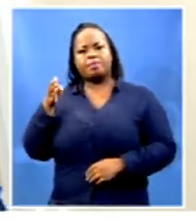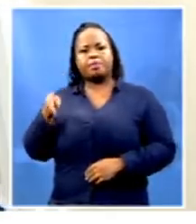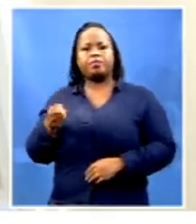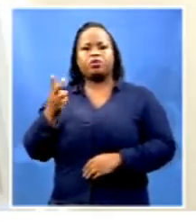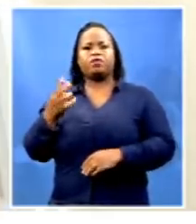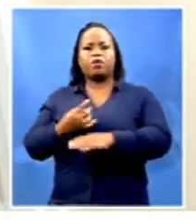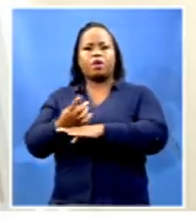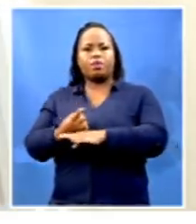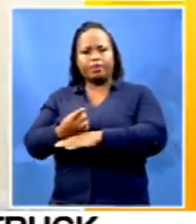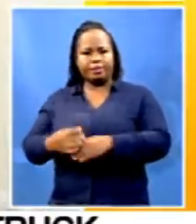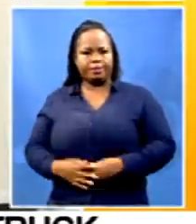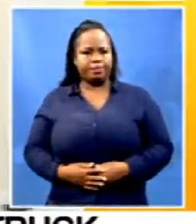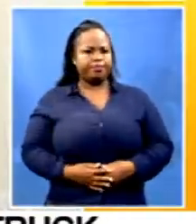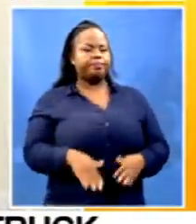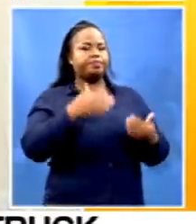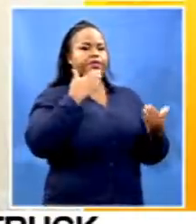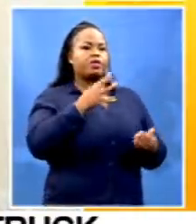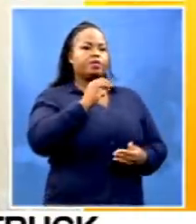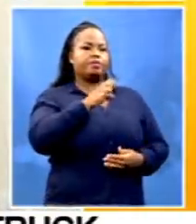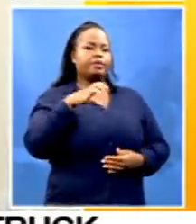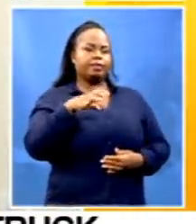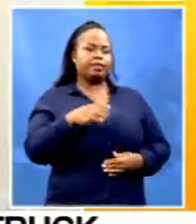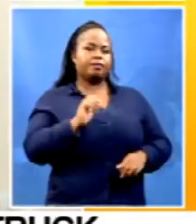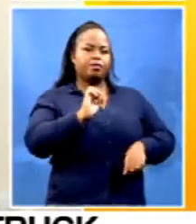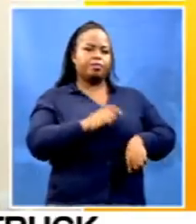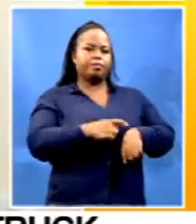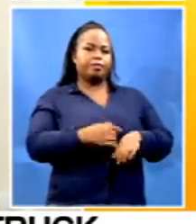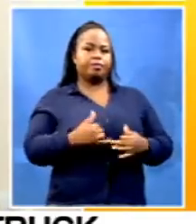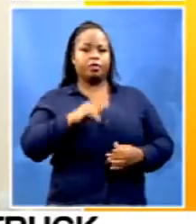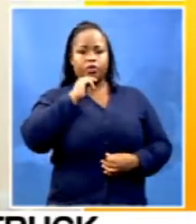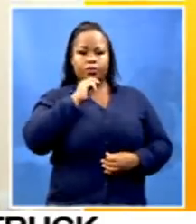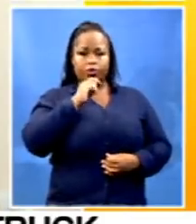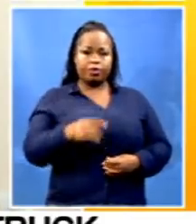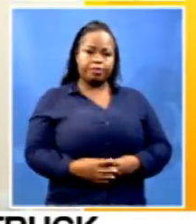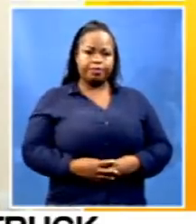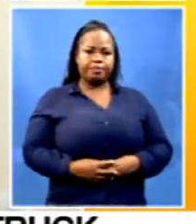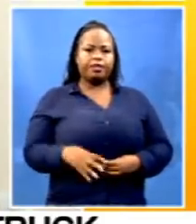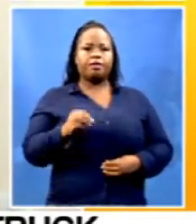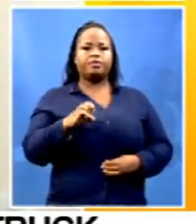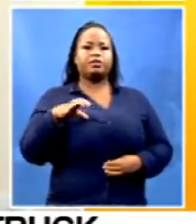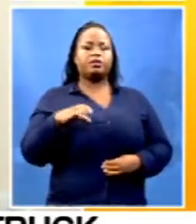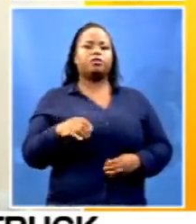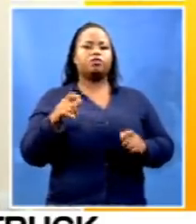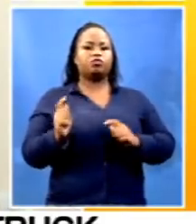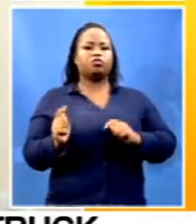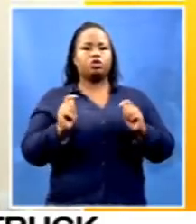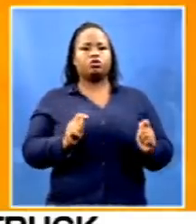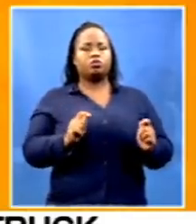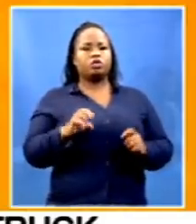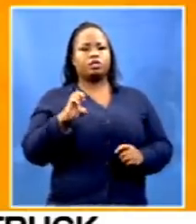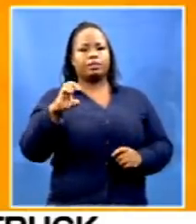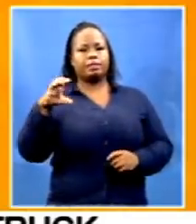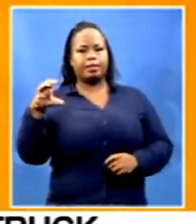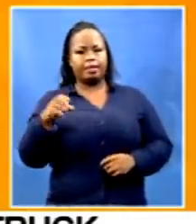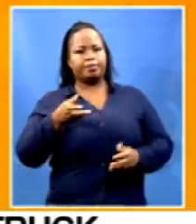hours. Well, MEC, thank you so much for your time this morning. And that, of course, the MEC for Transport in the Eastern